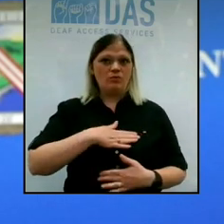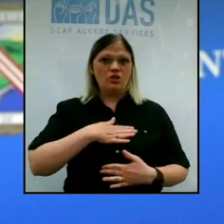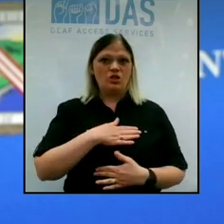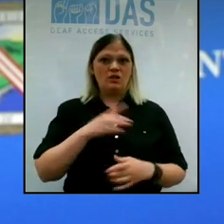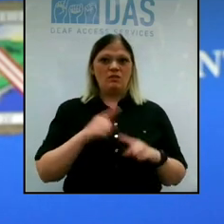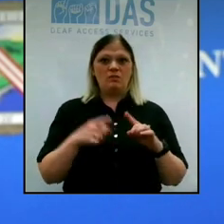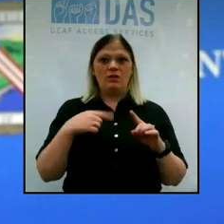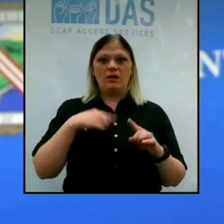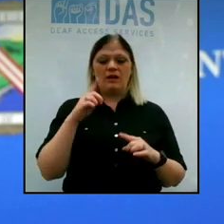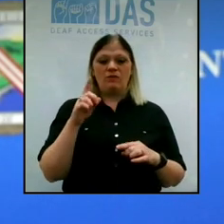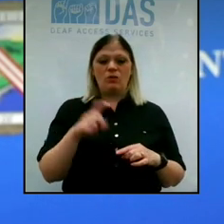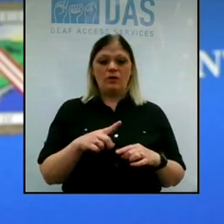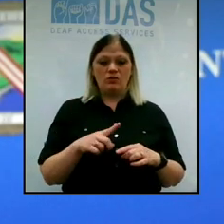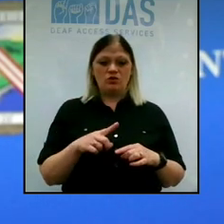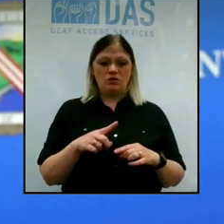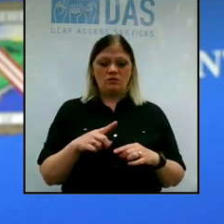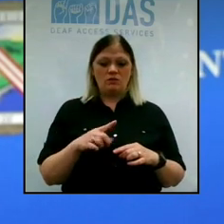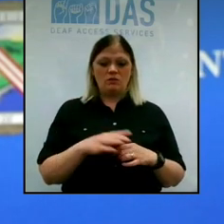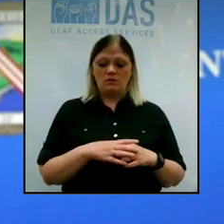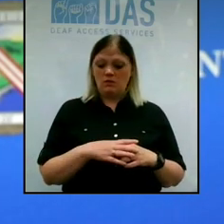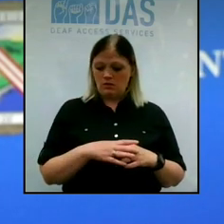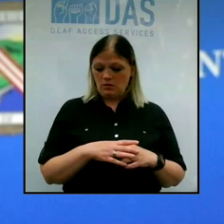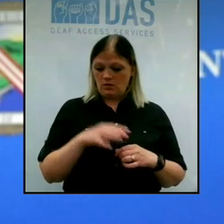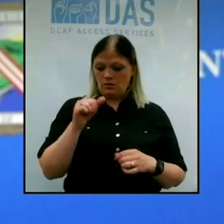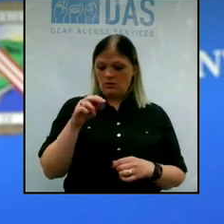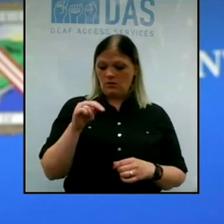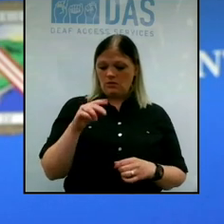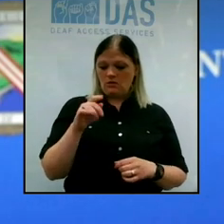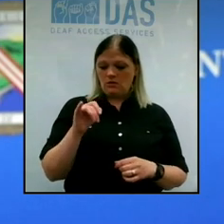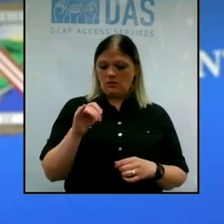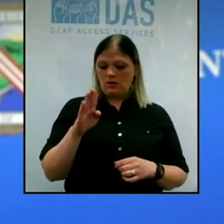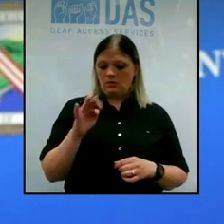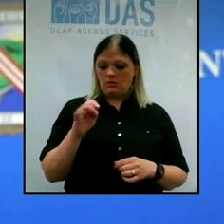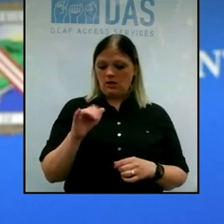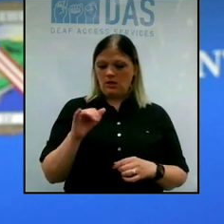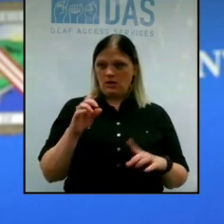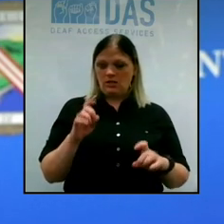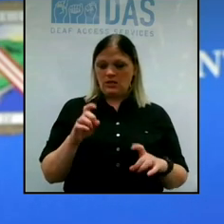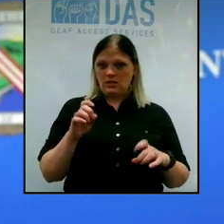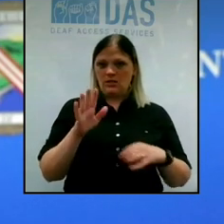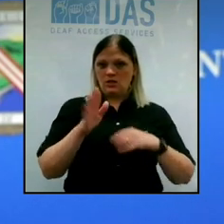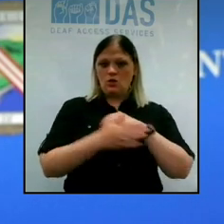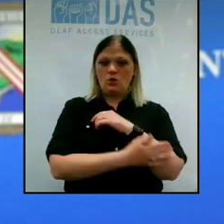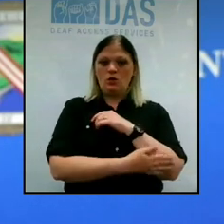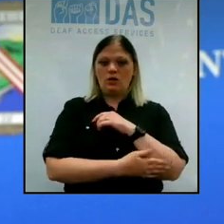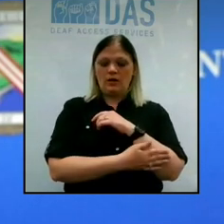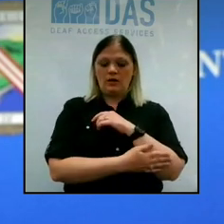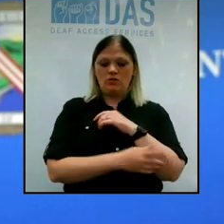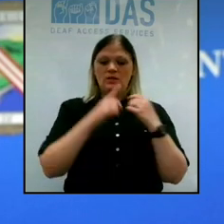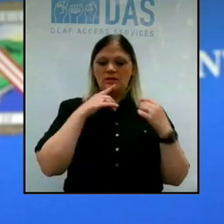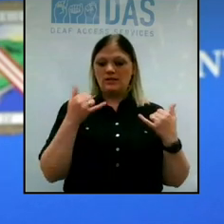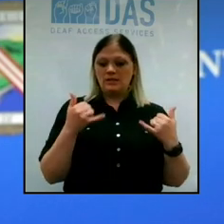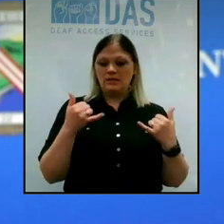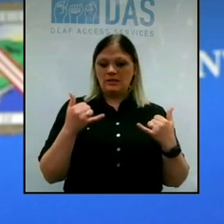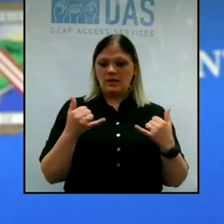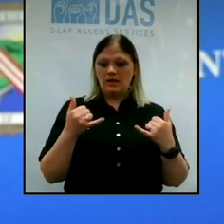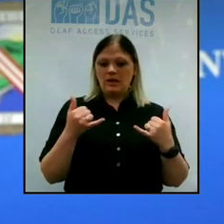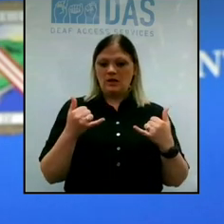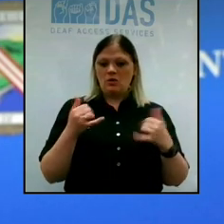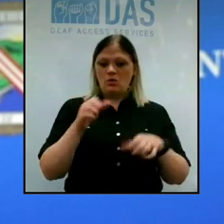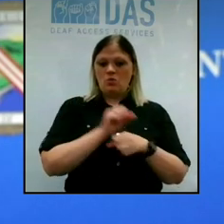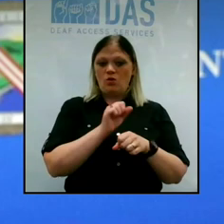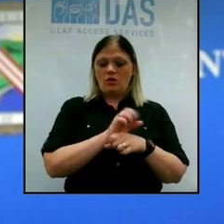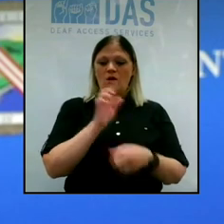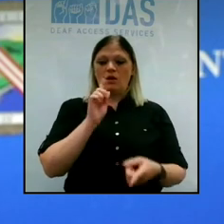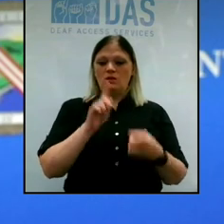question regarding, great, and in regard to antibody testing, I know Erie County is now booking out in June, but there